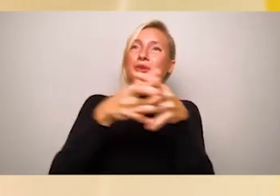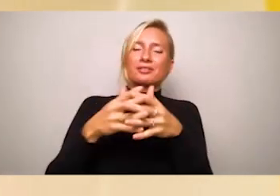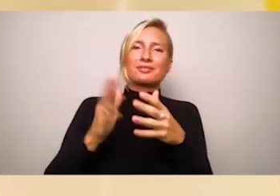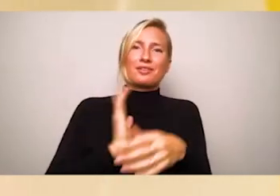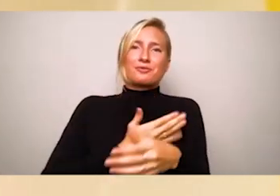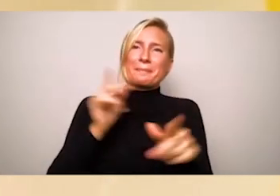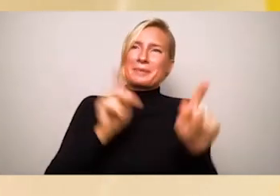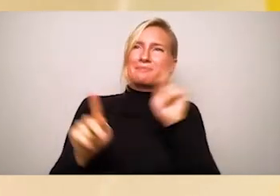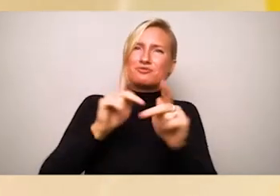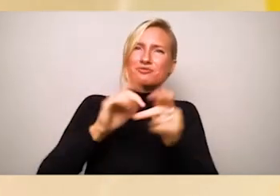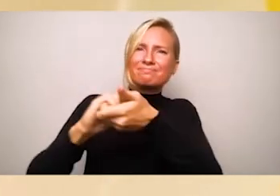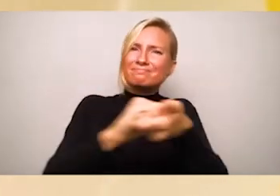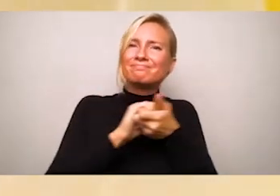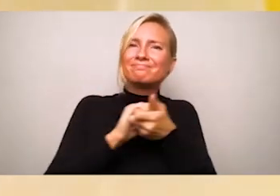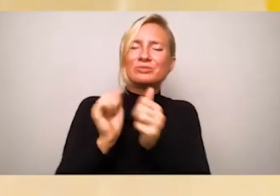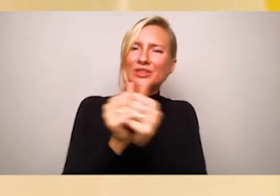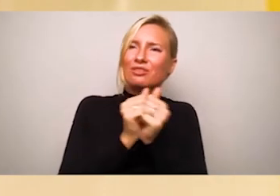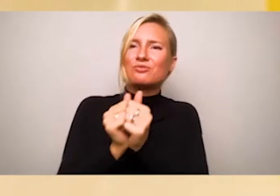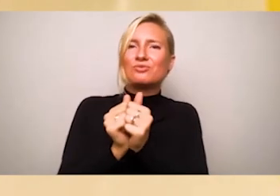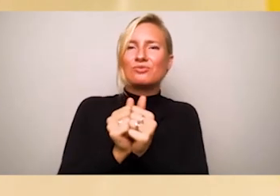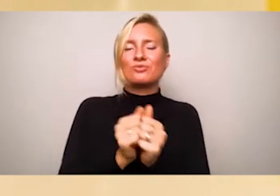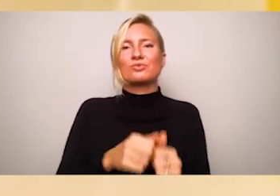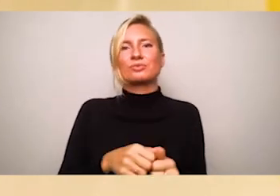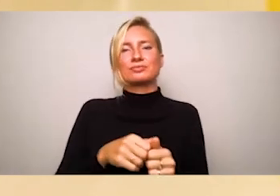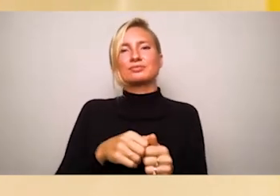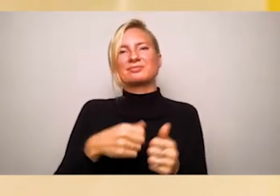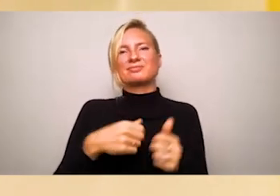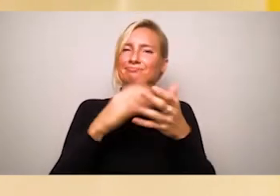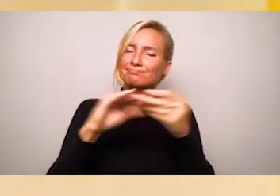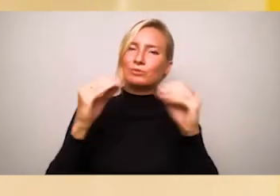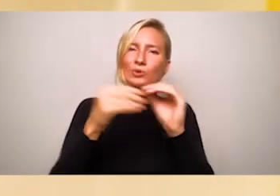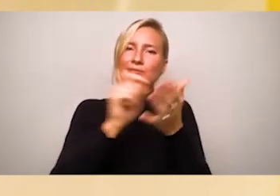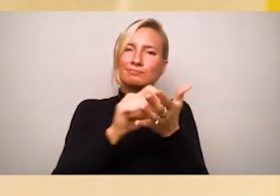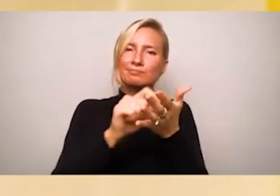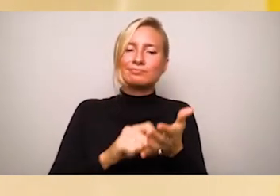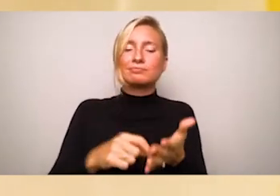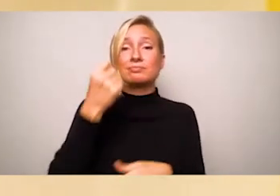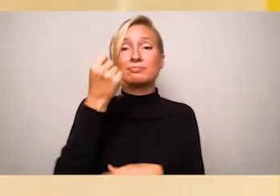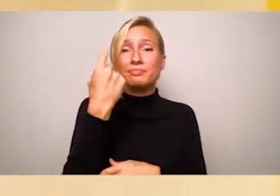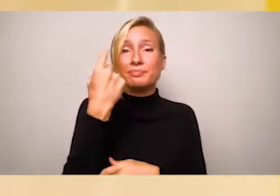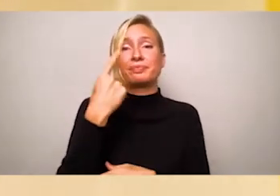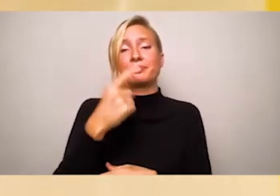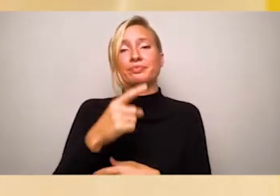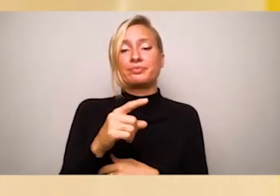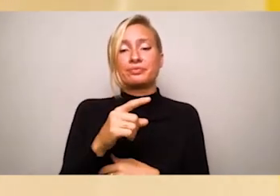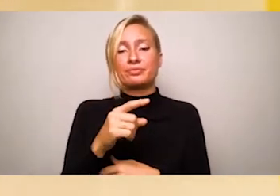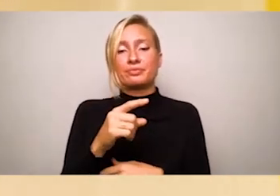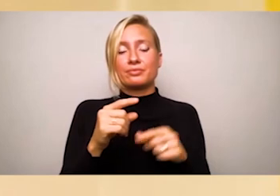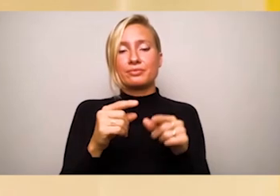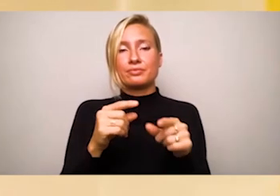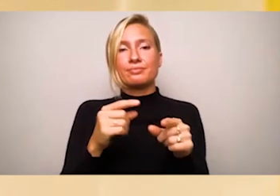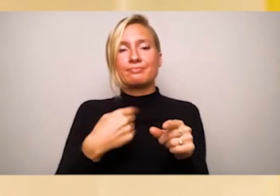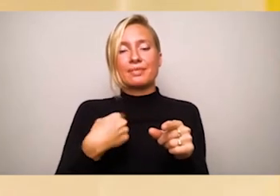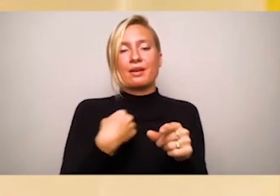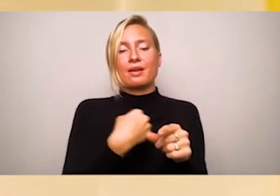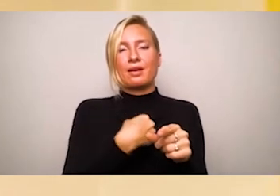it is an ode to the education afforded by rare stories. The ones that reflect the parts